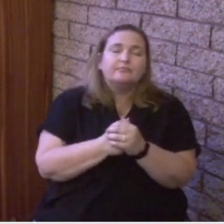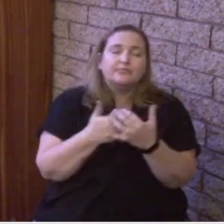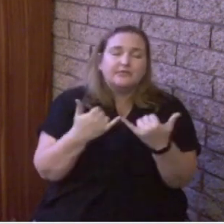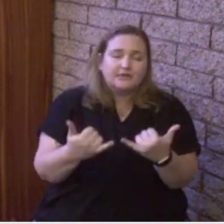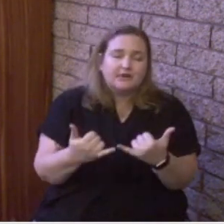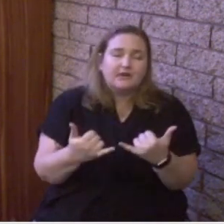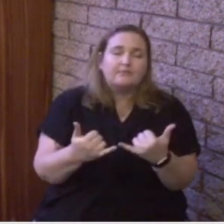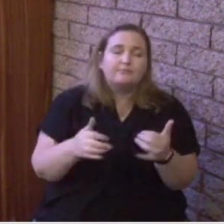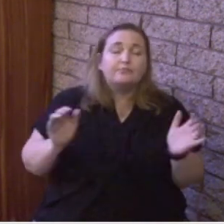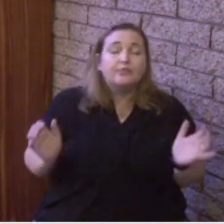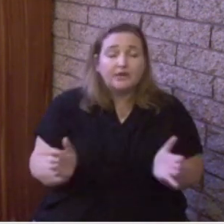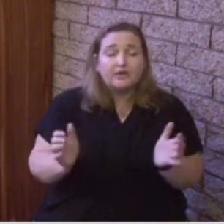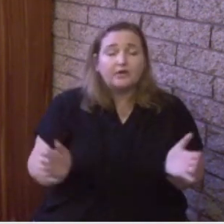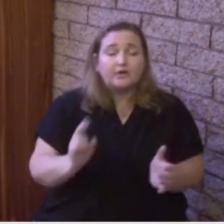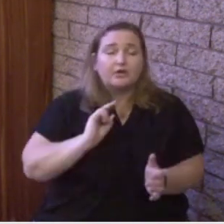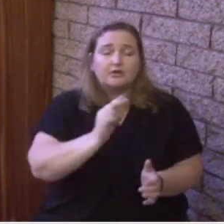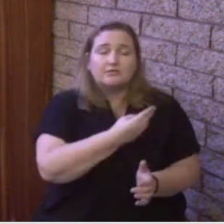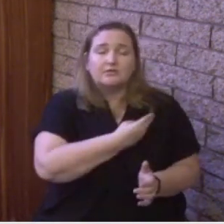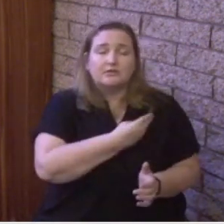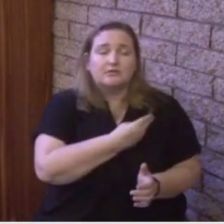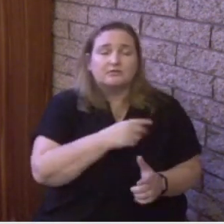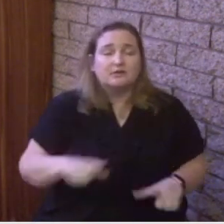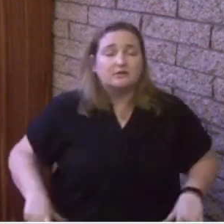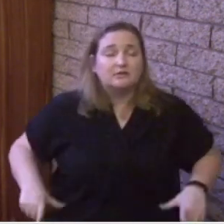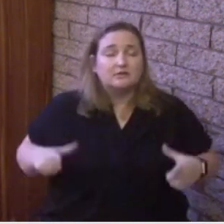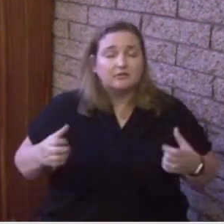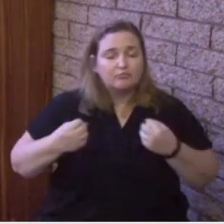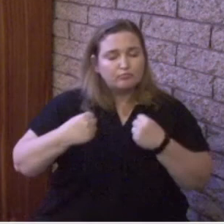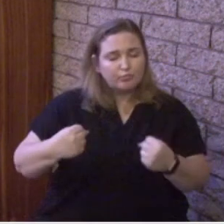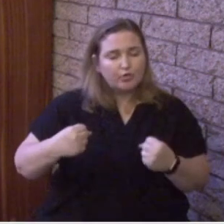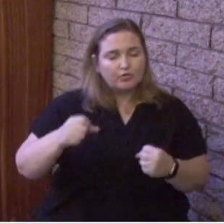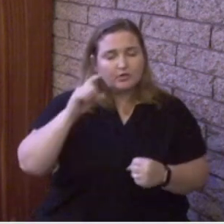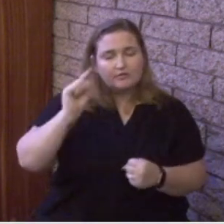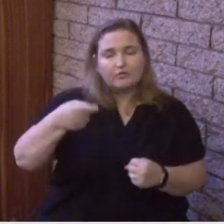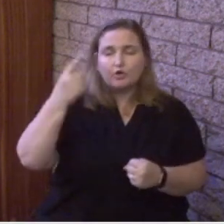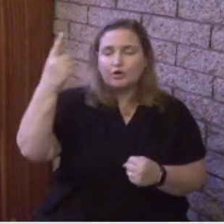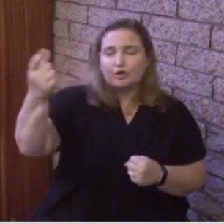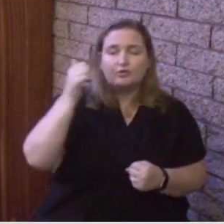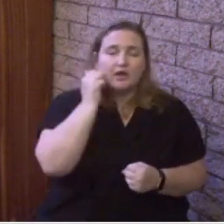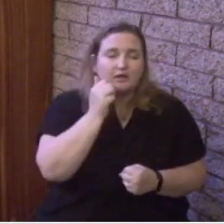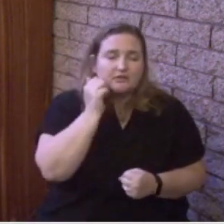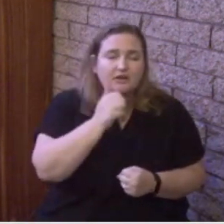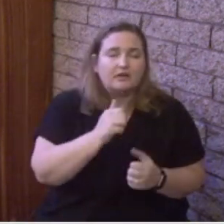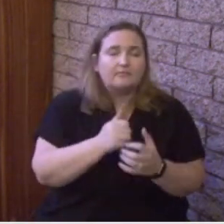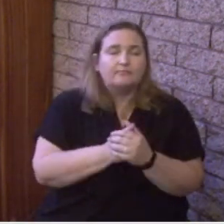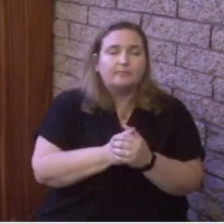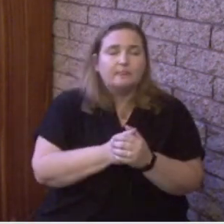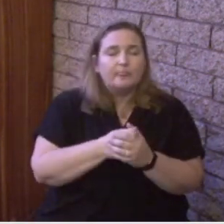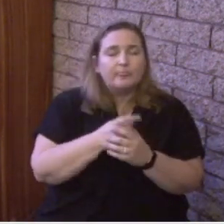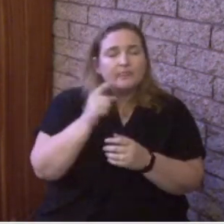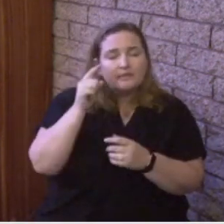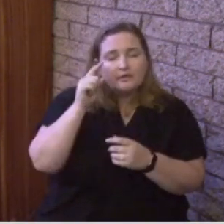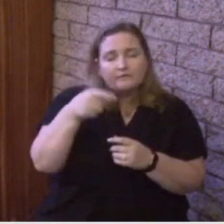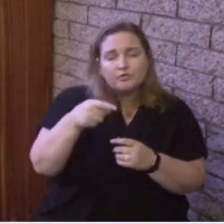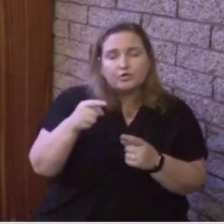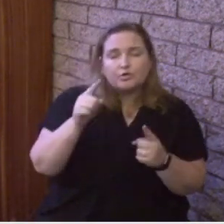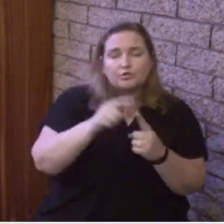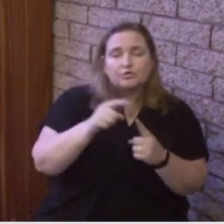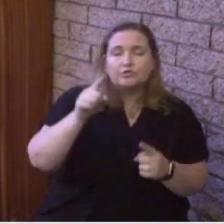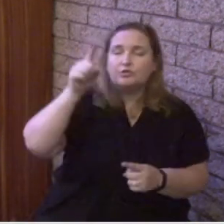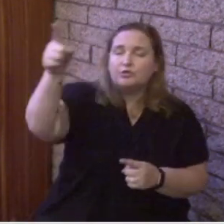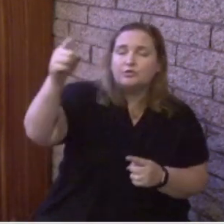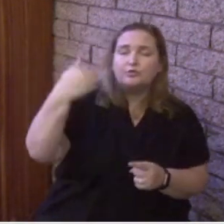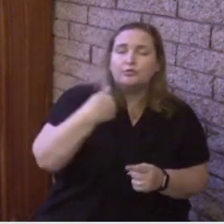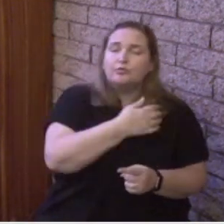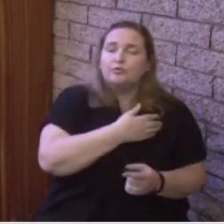And encourage us to live a life boldly for You each and every day. For to You we give the glory and